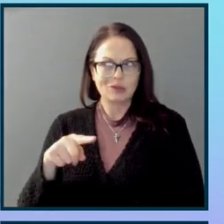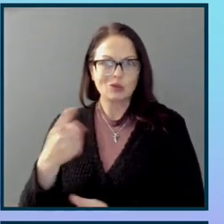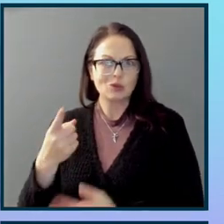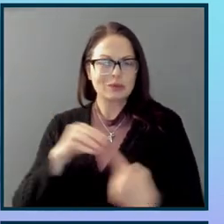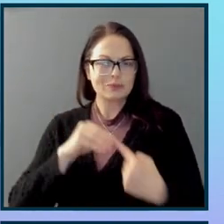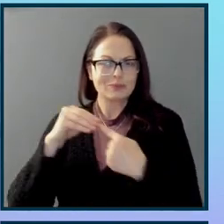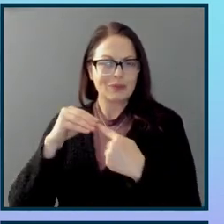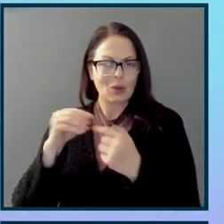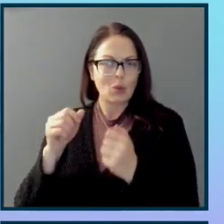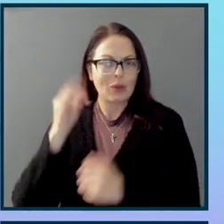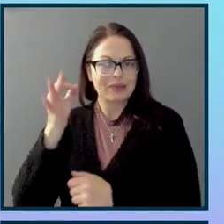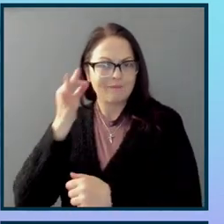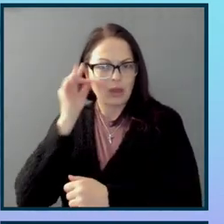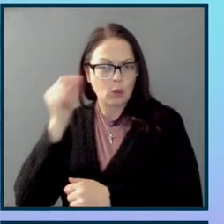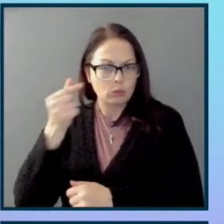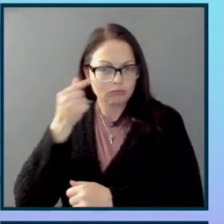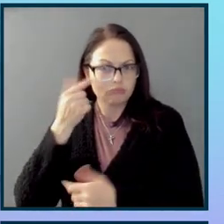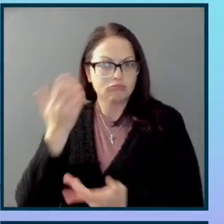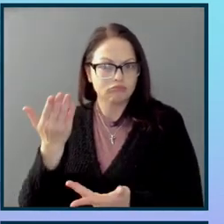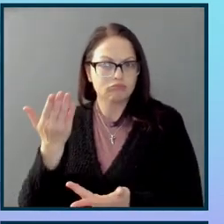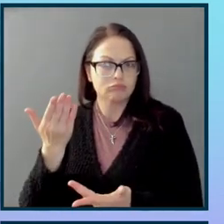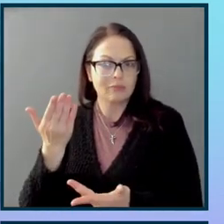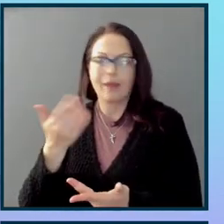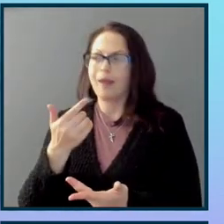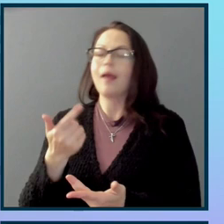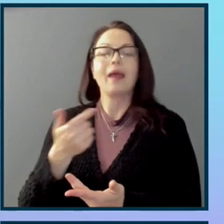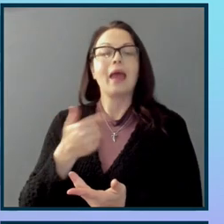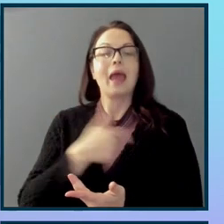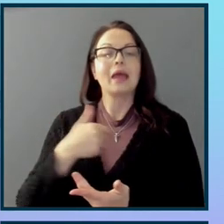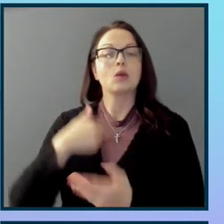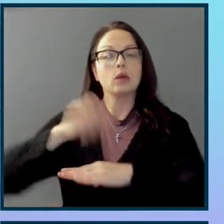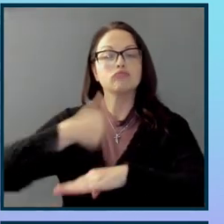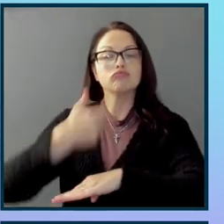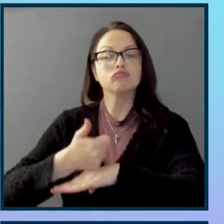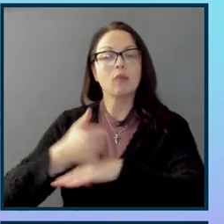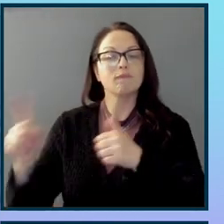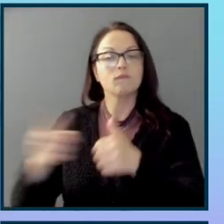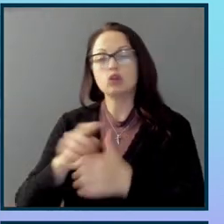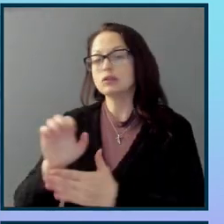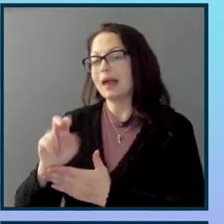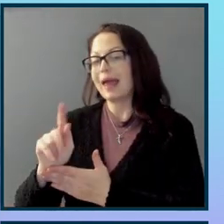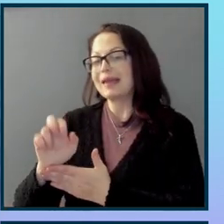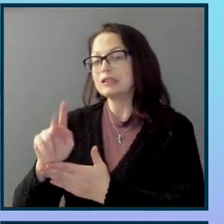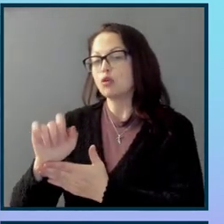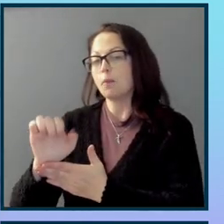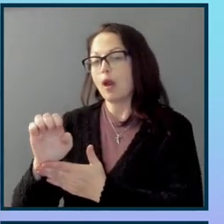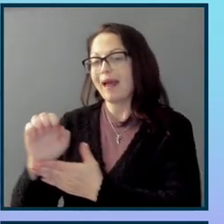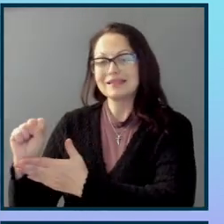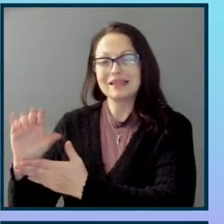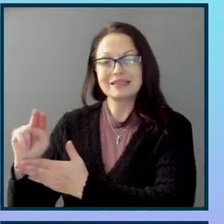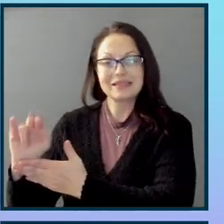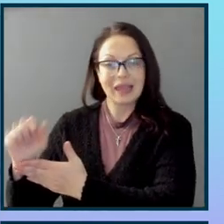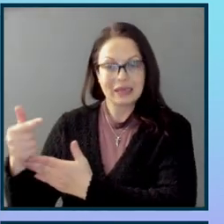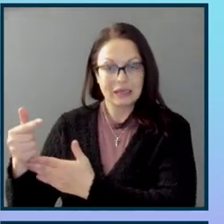having millions of web pages, and we launched the first enterprise scanning tool aligned with the way the web